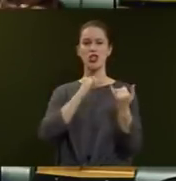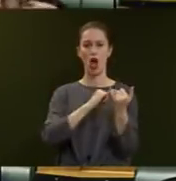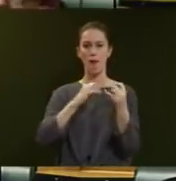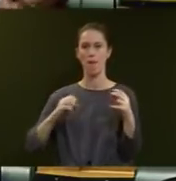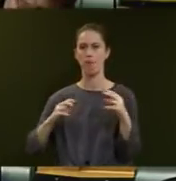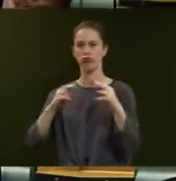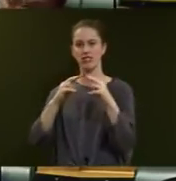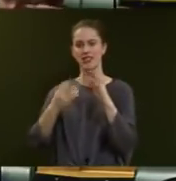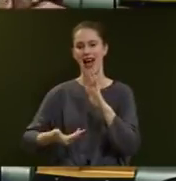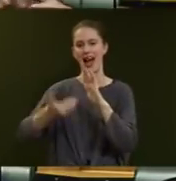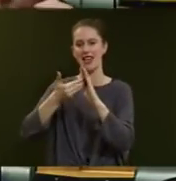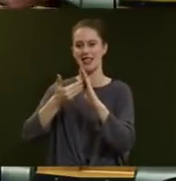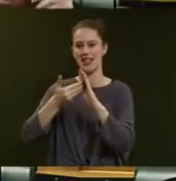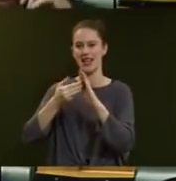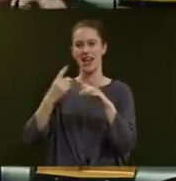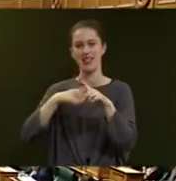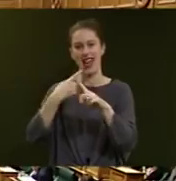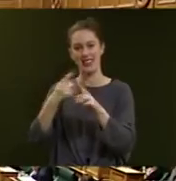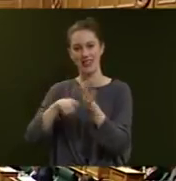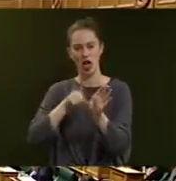with an excise increase in July. order.